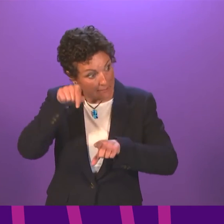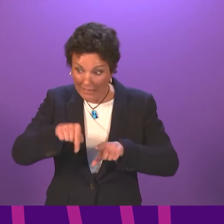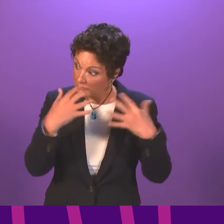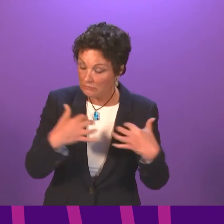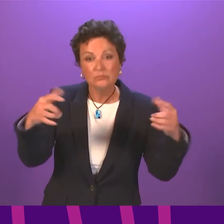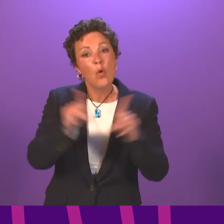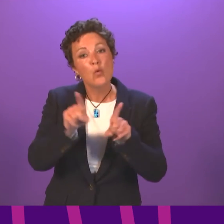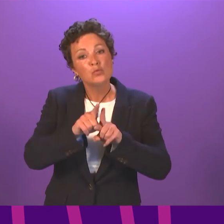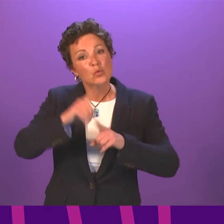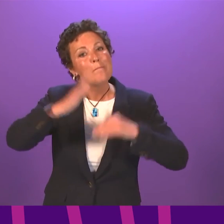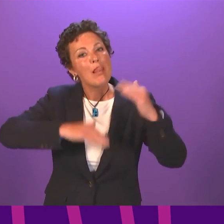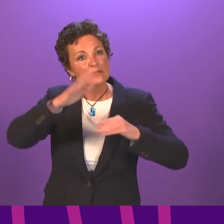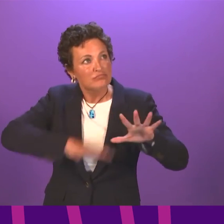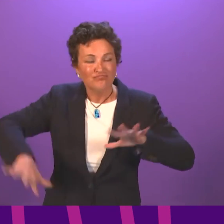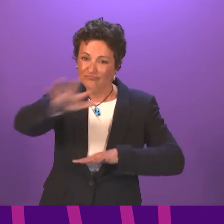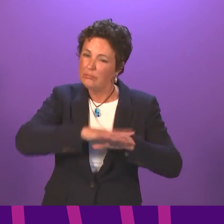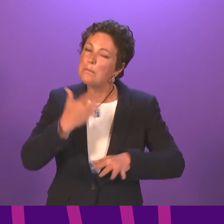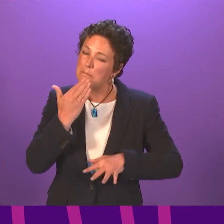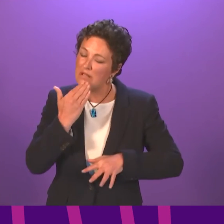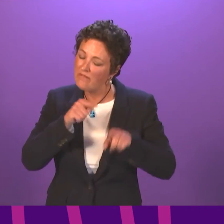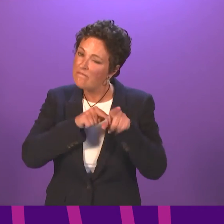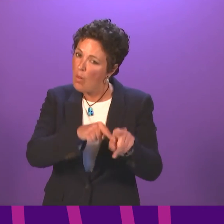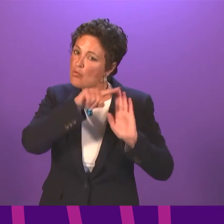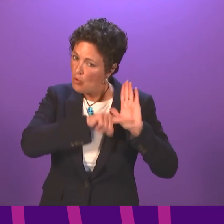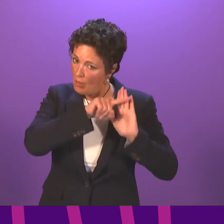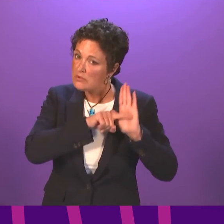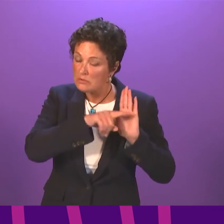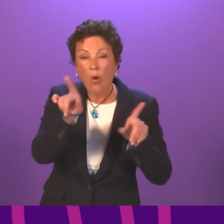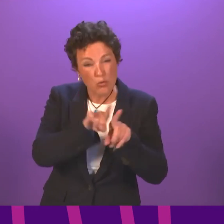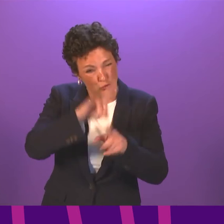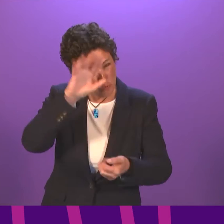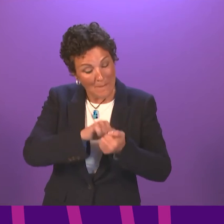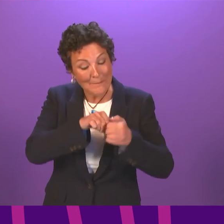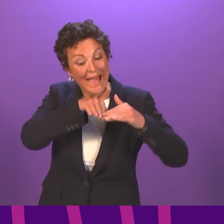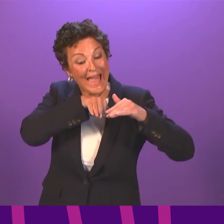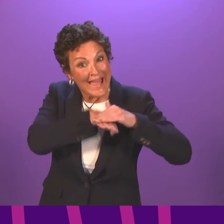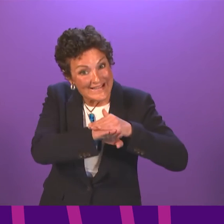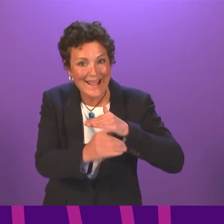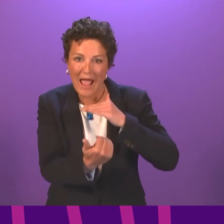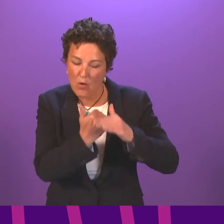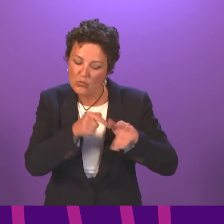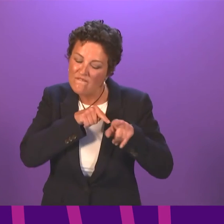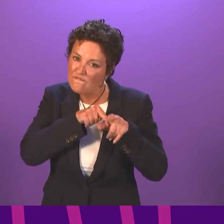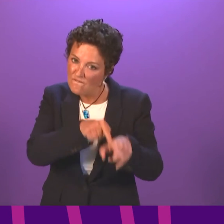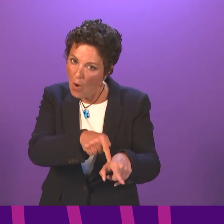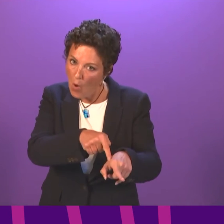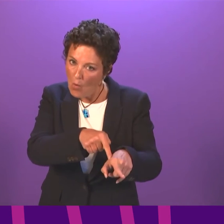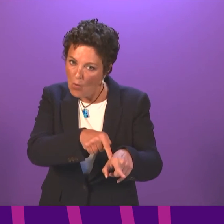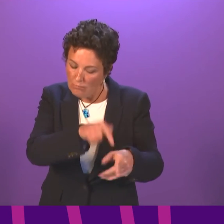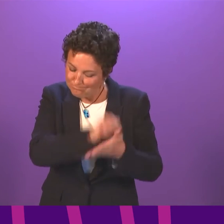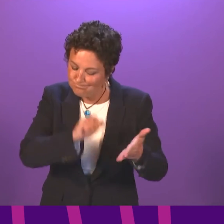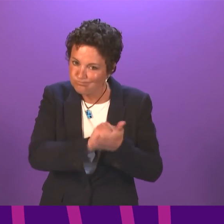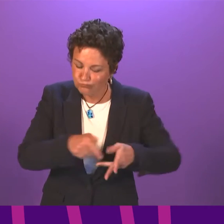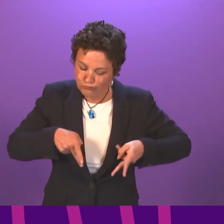I ask that members take care to observe these measures, including when entering and exiting the Chamber. Please only use the aisles and